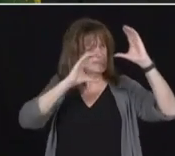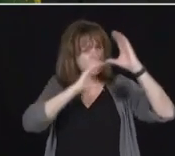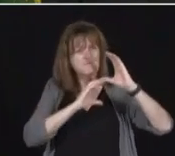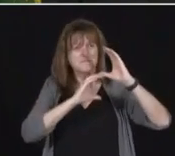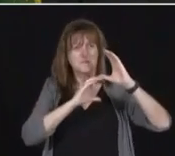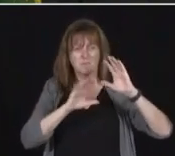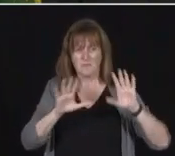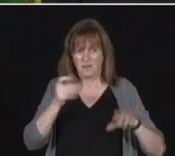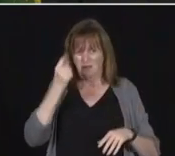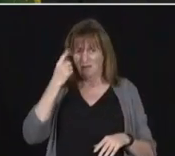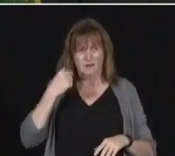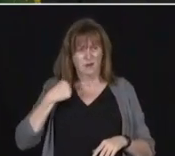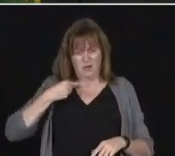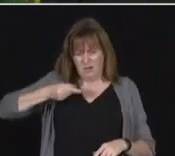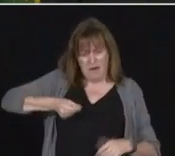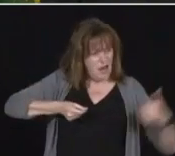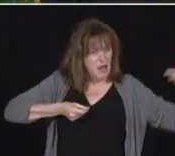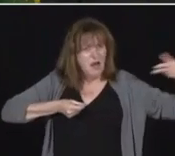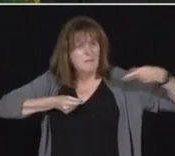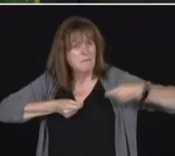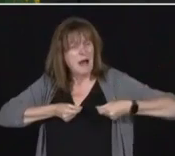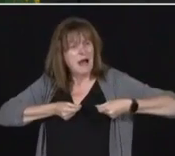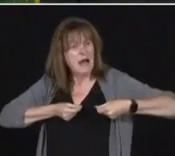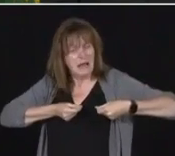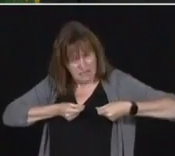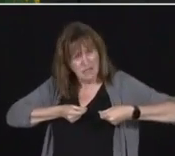with the federal government. And they they